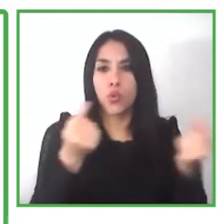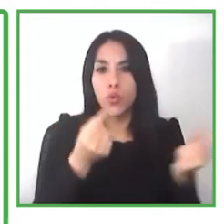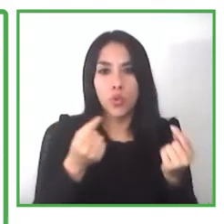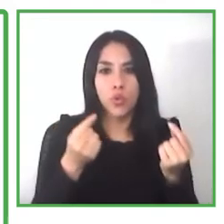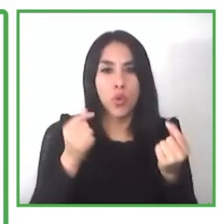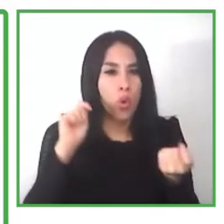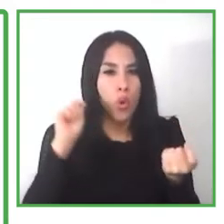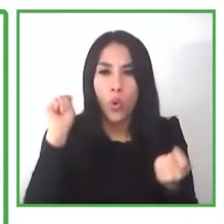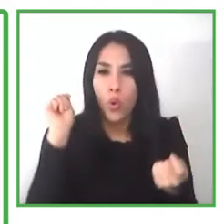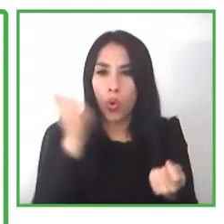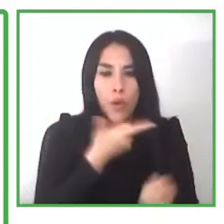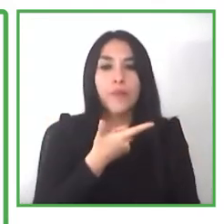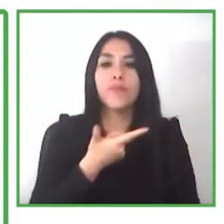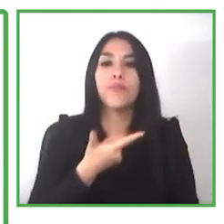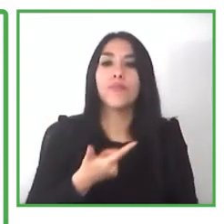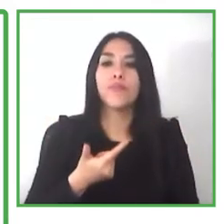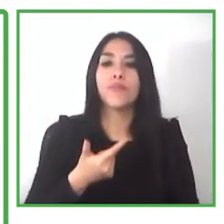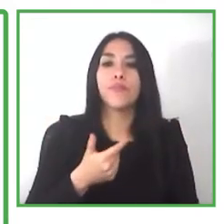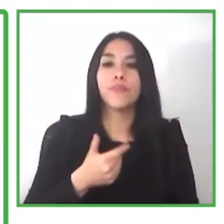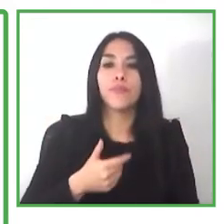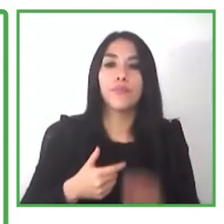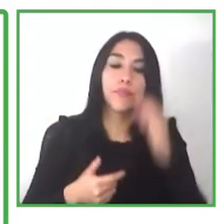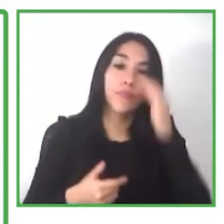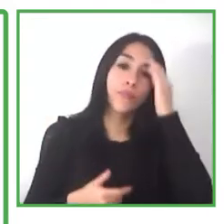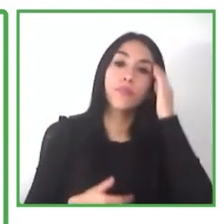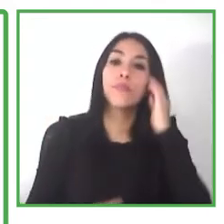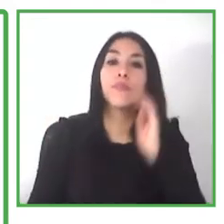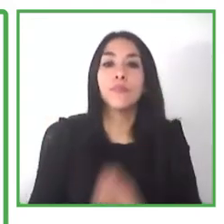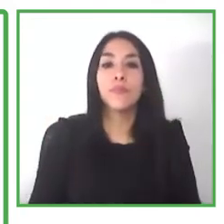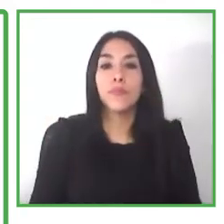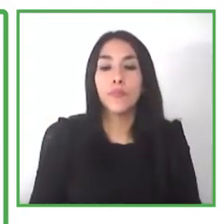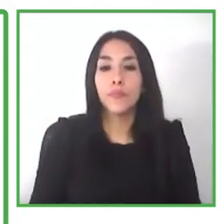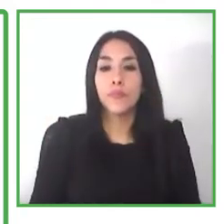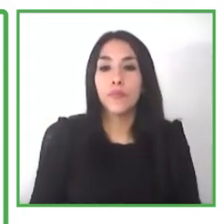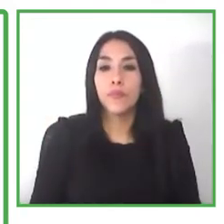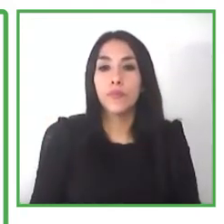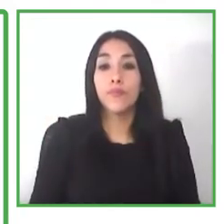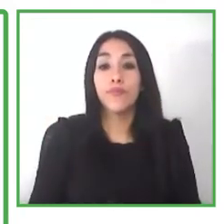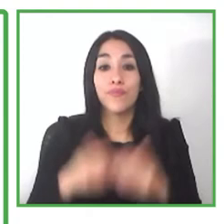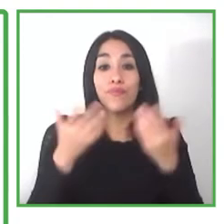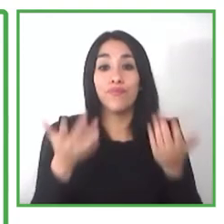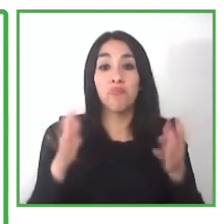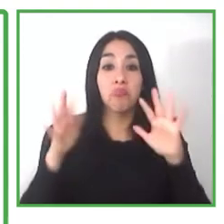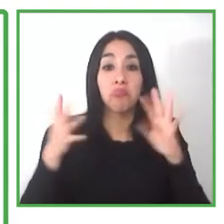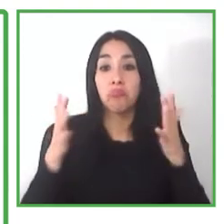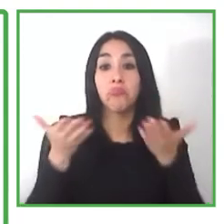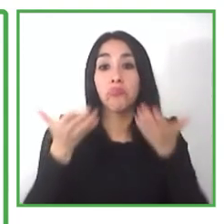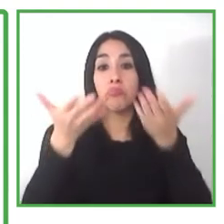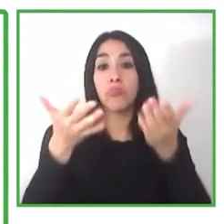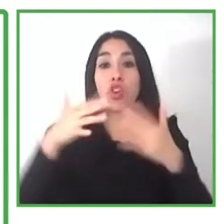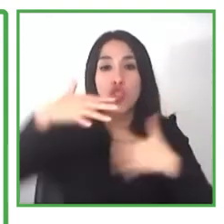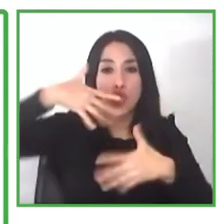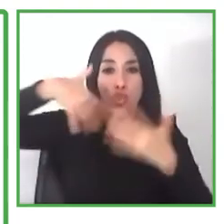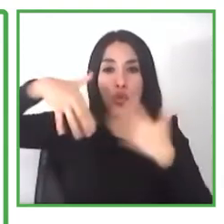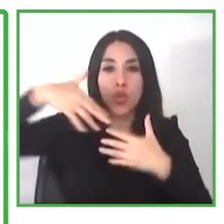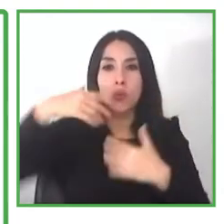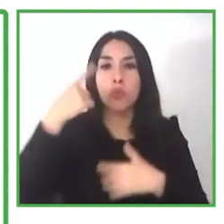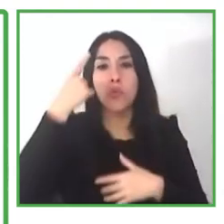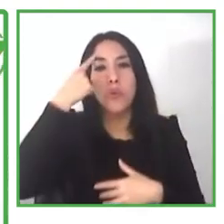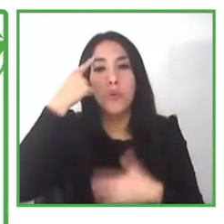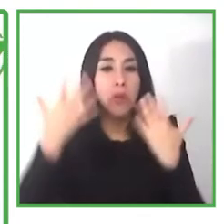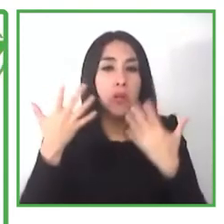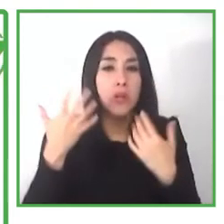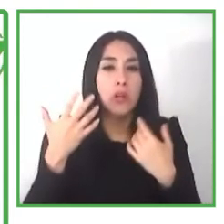that in colombia they used to believe that we were nuts because we believe that people with a community disabilities